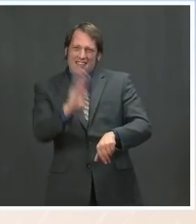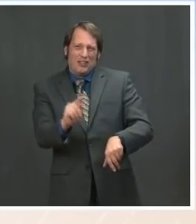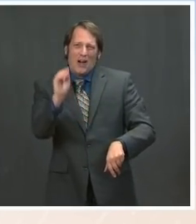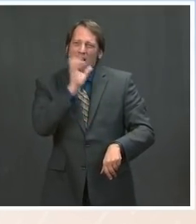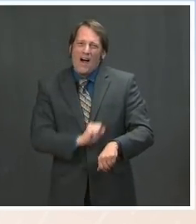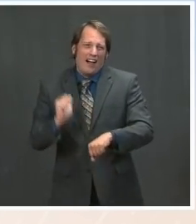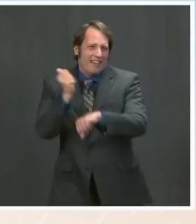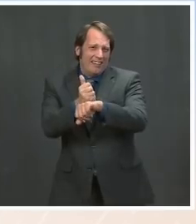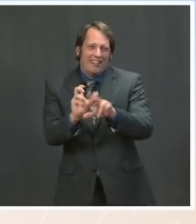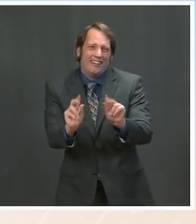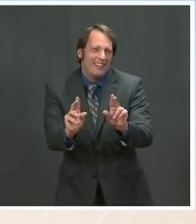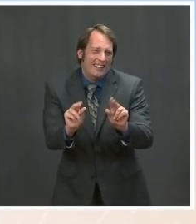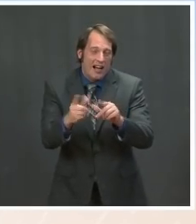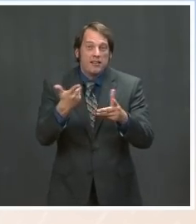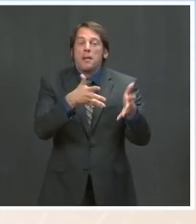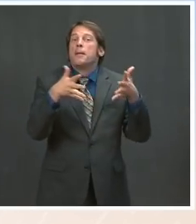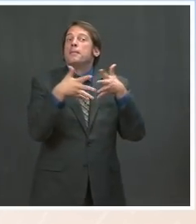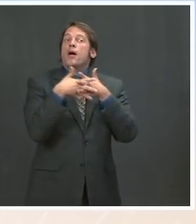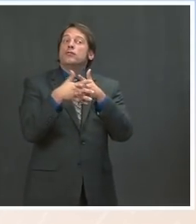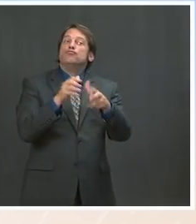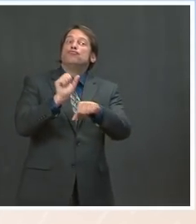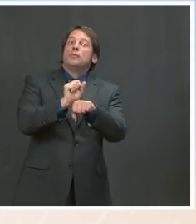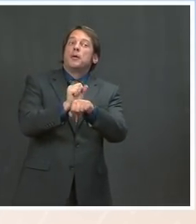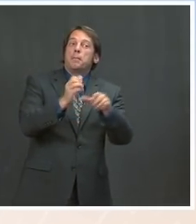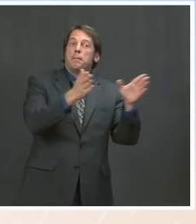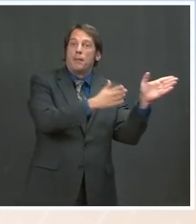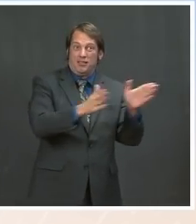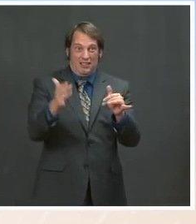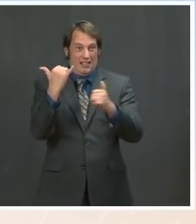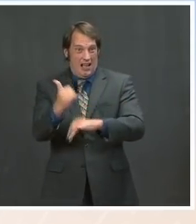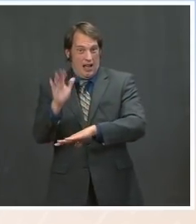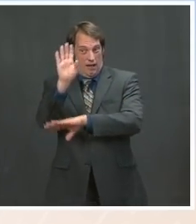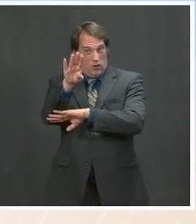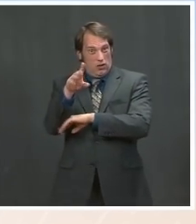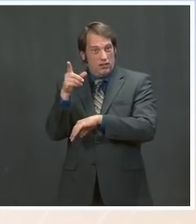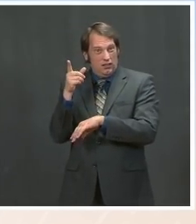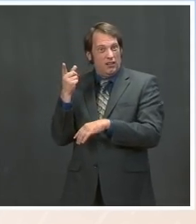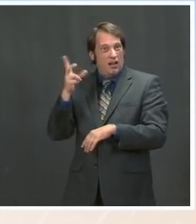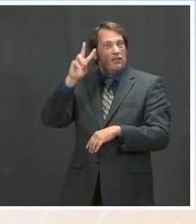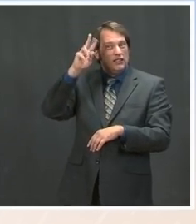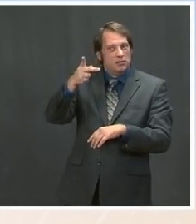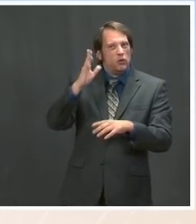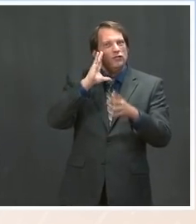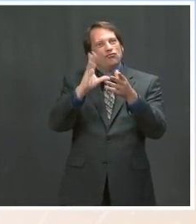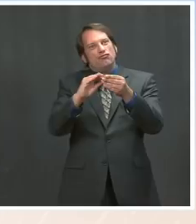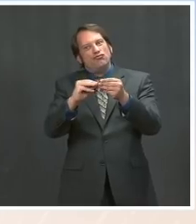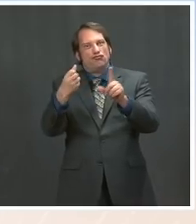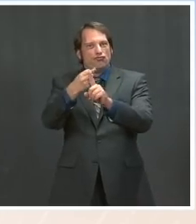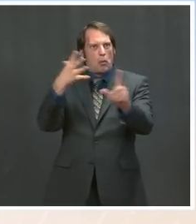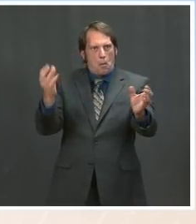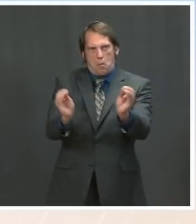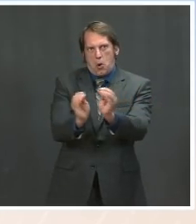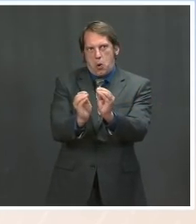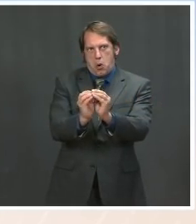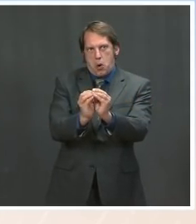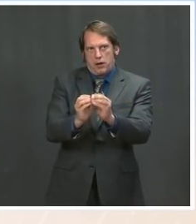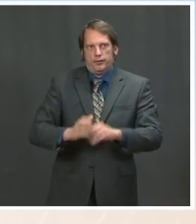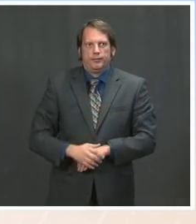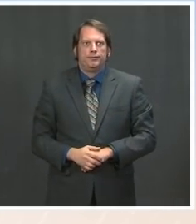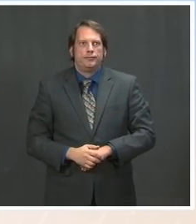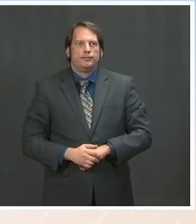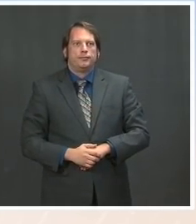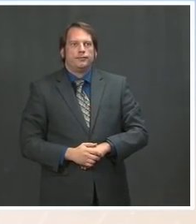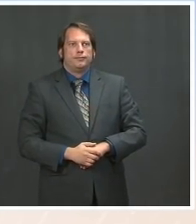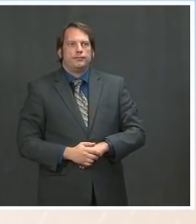This afternoon, the President — shortly after the briefing, I should say — and Secretary of Transportation Pete Buttigieg will host a meeting in the Oval Office with a